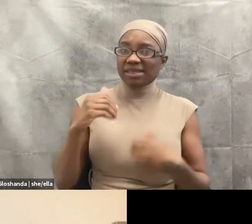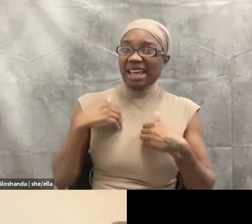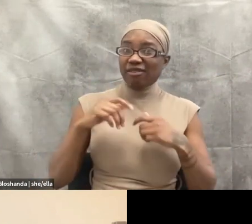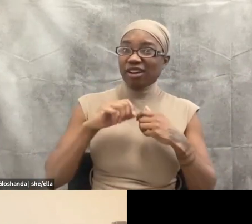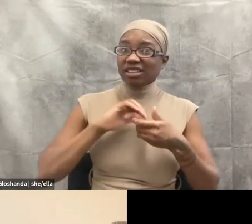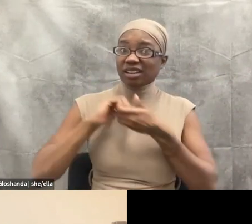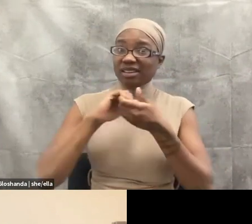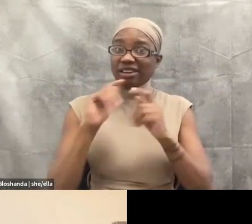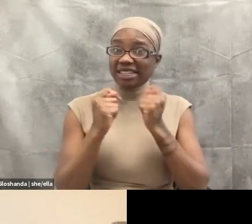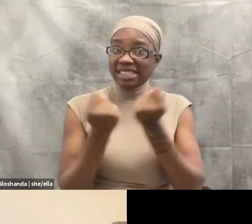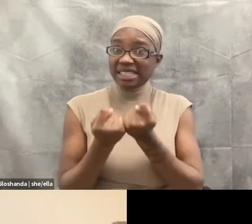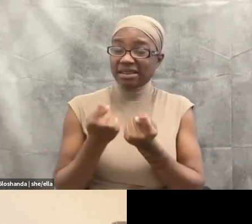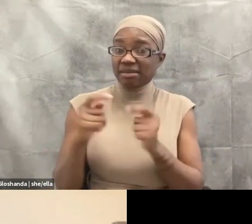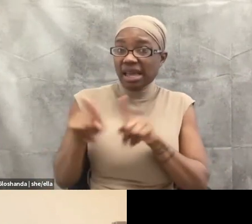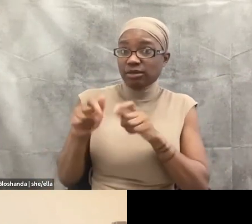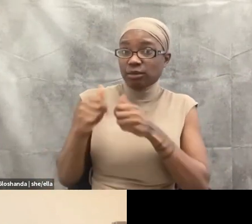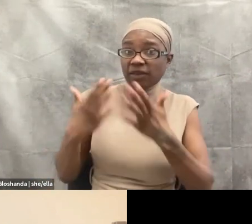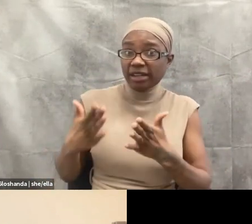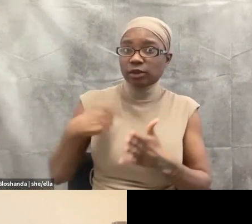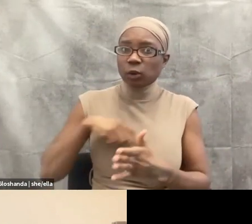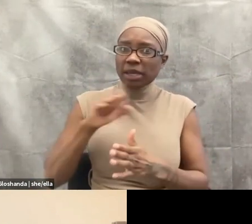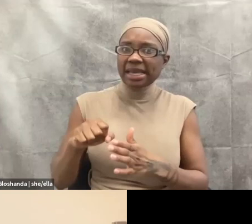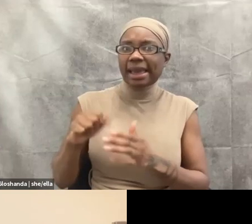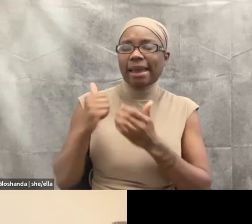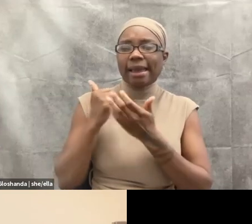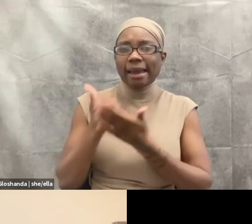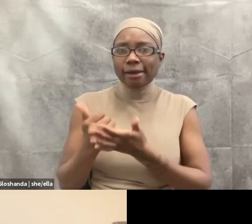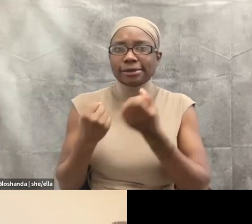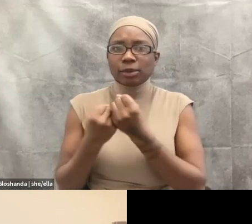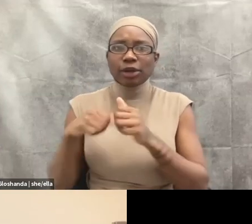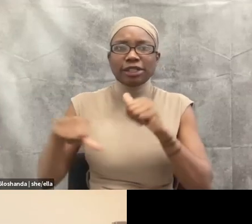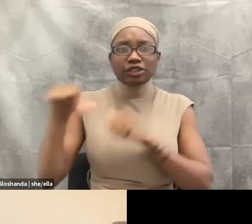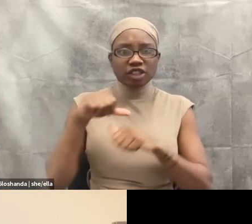of your office who's really thinking about dying instead of calling 9-1-1.